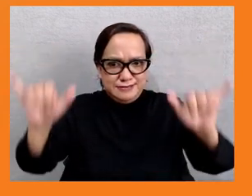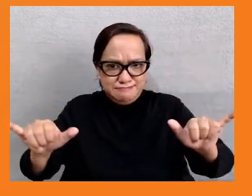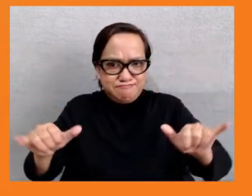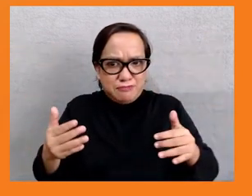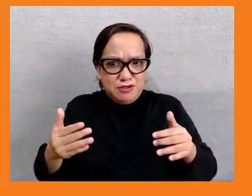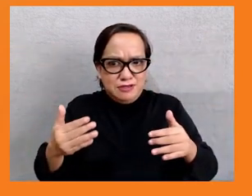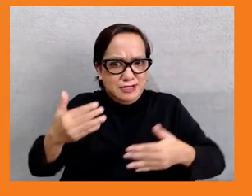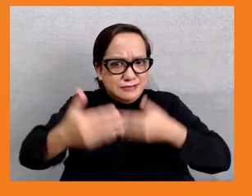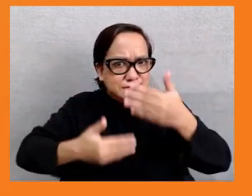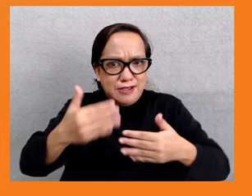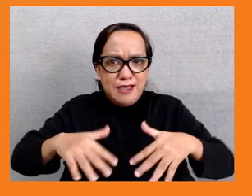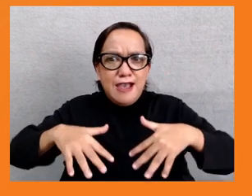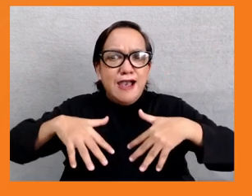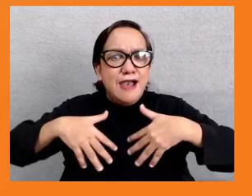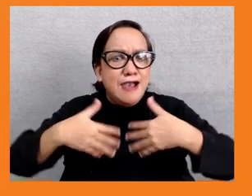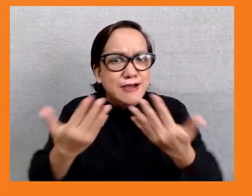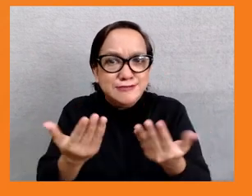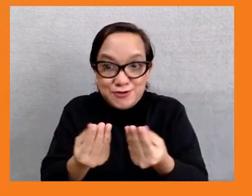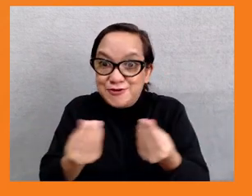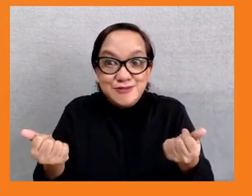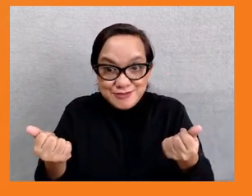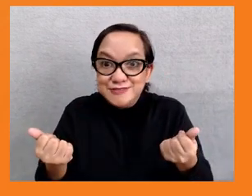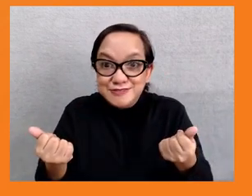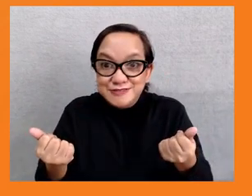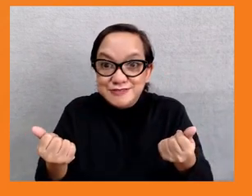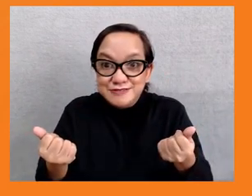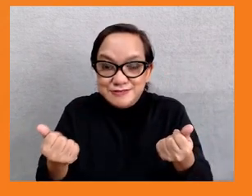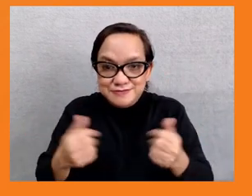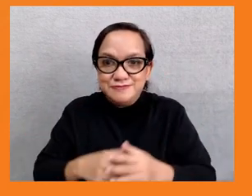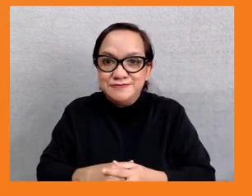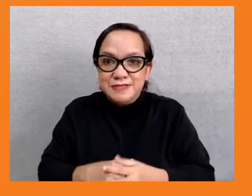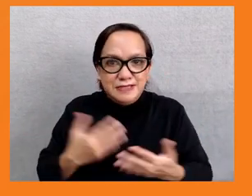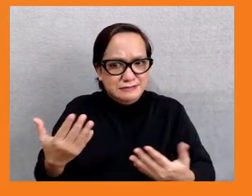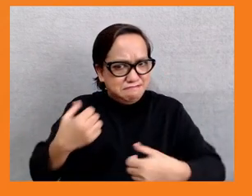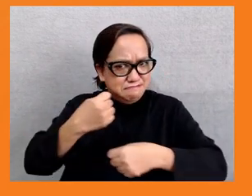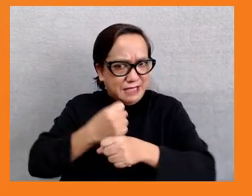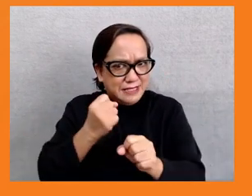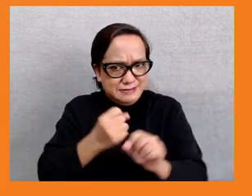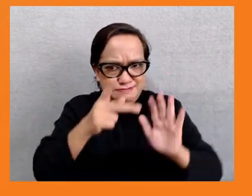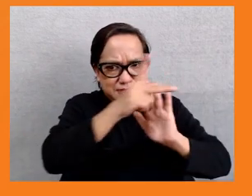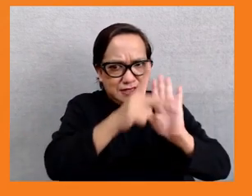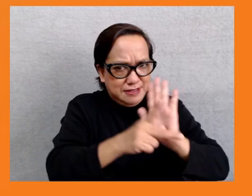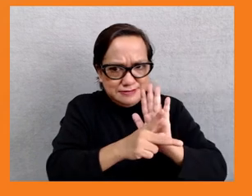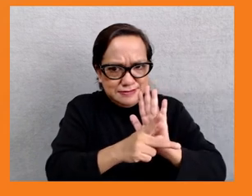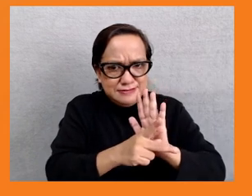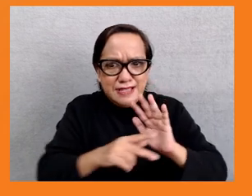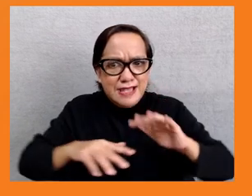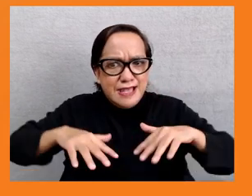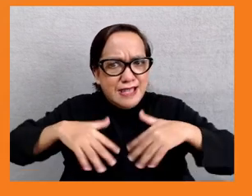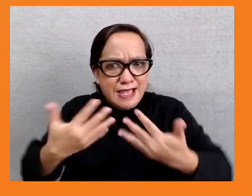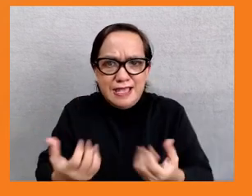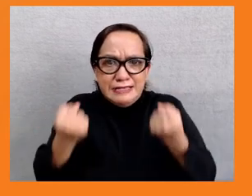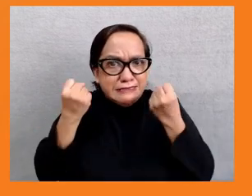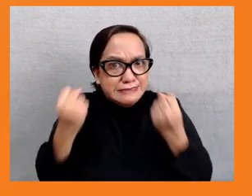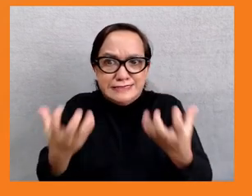To develop progressive policies, we need to understand that as much of a daunting challenge it seems, the structures can be undone,